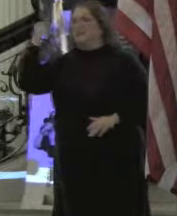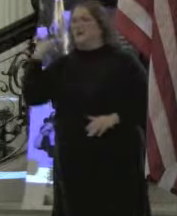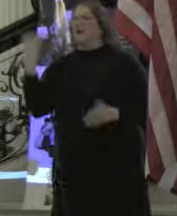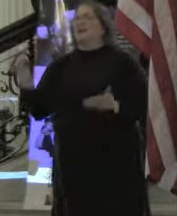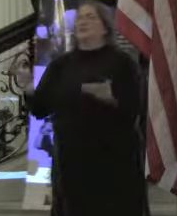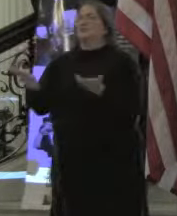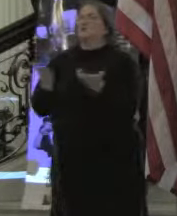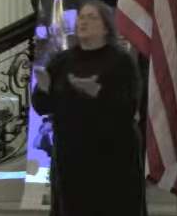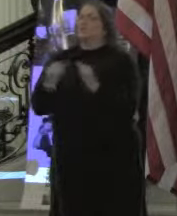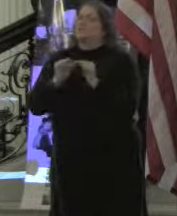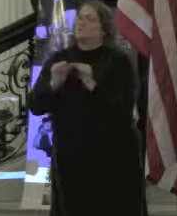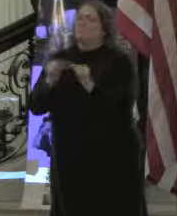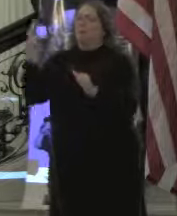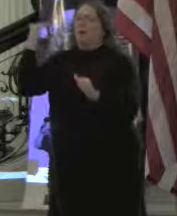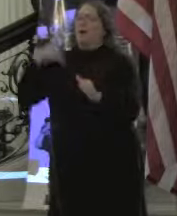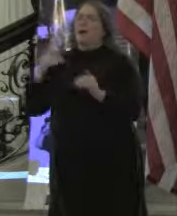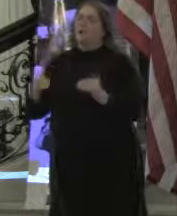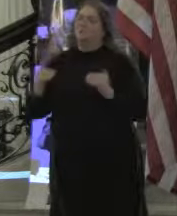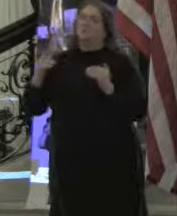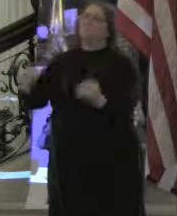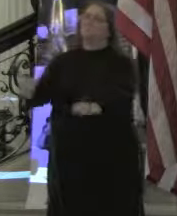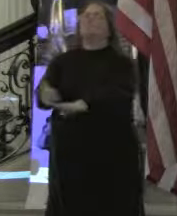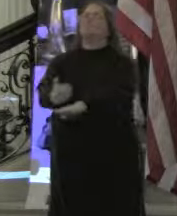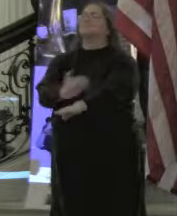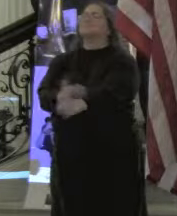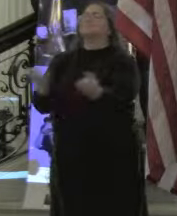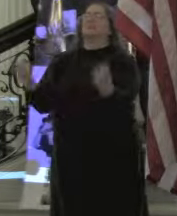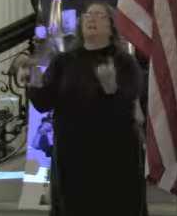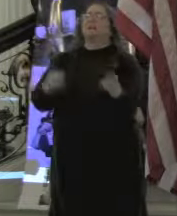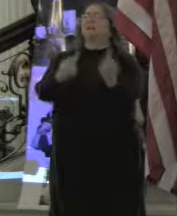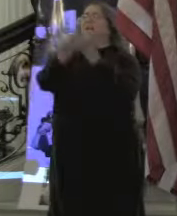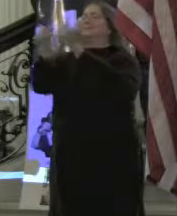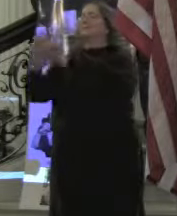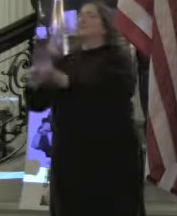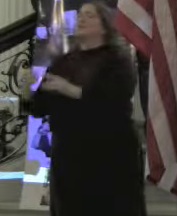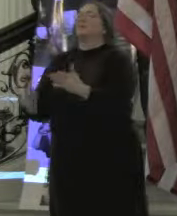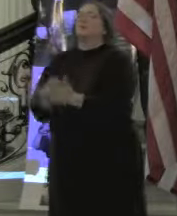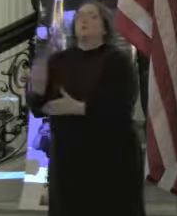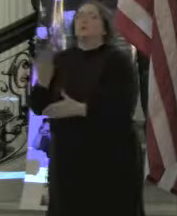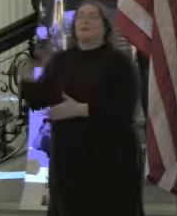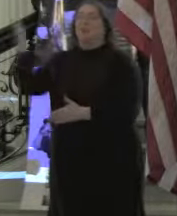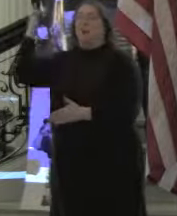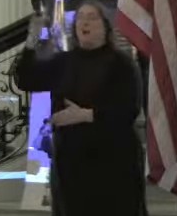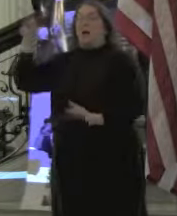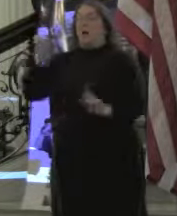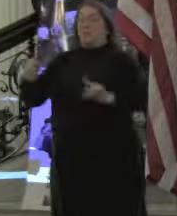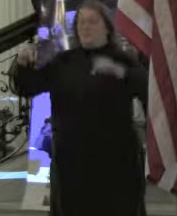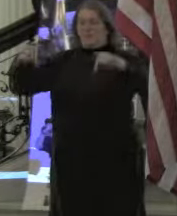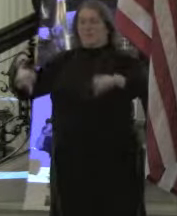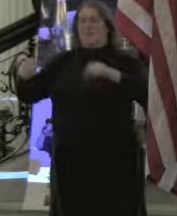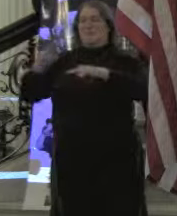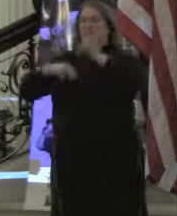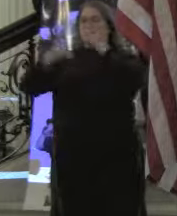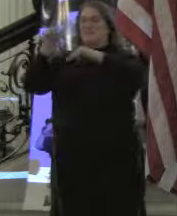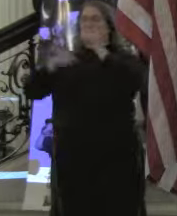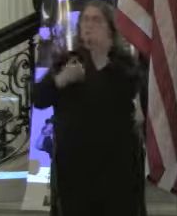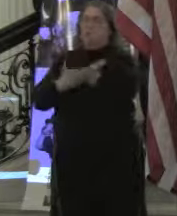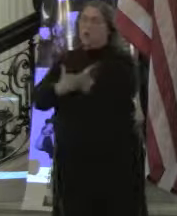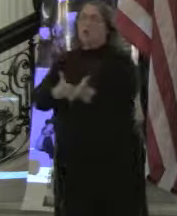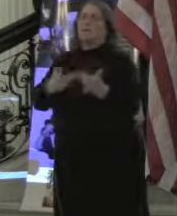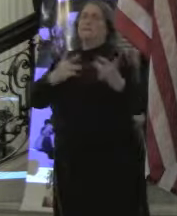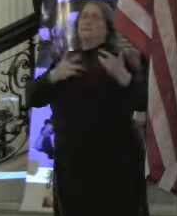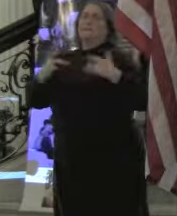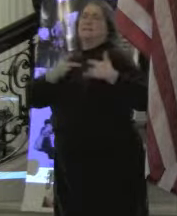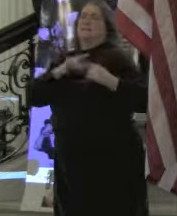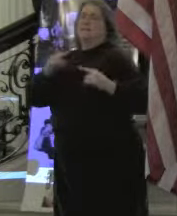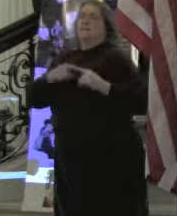coming and why we're moving ahead with a lot of different initiatives. It's because the people in this building really care about